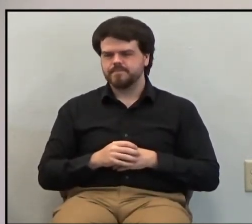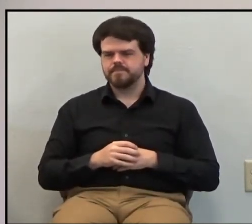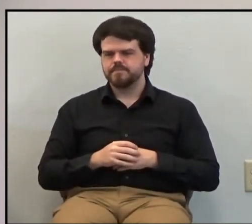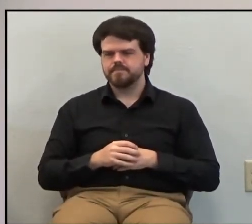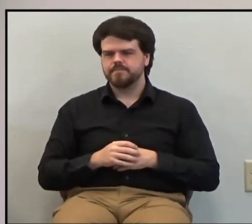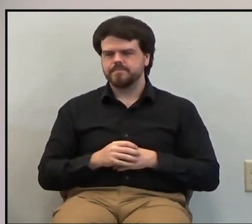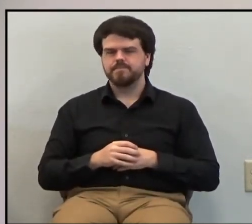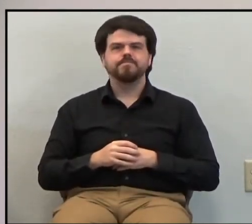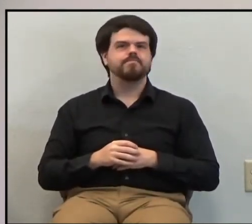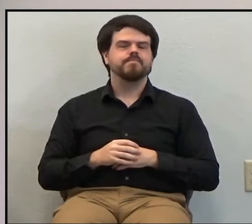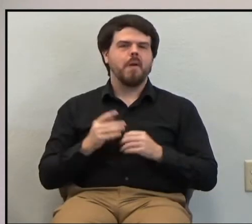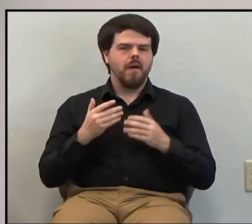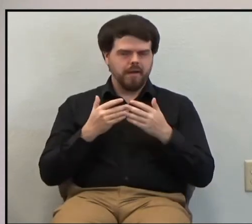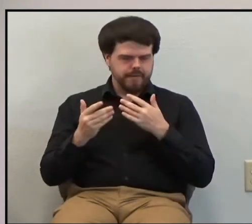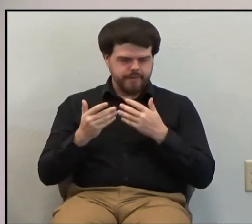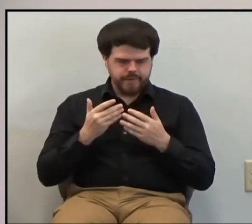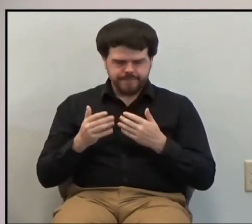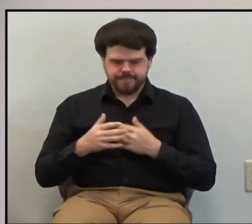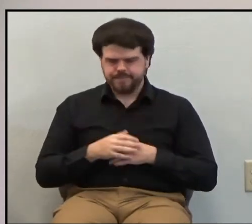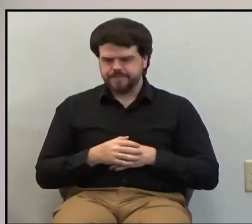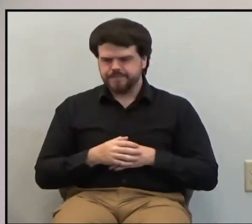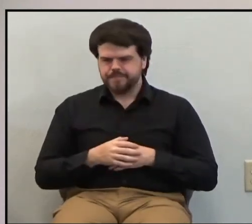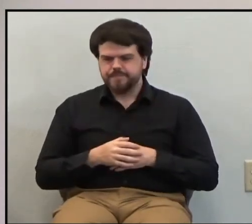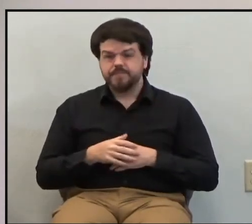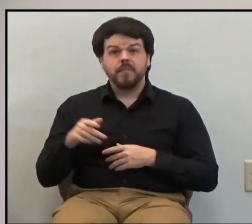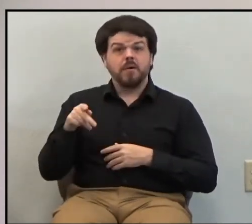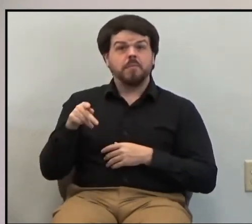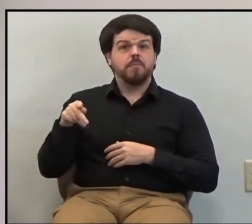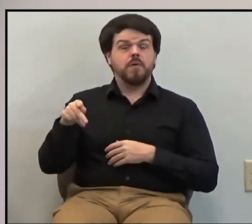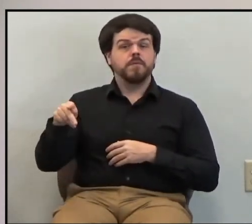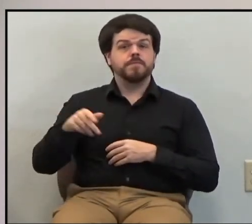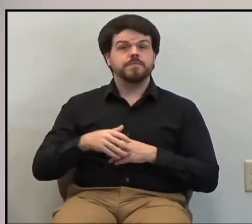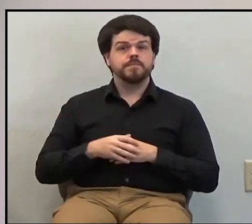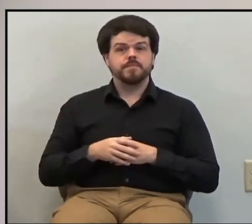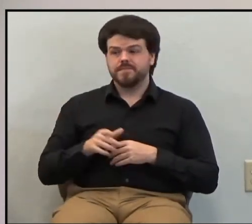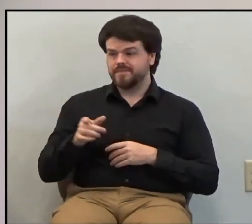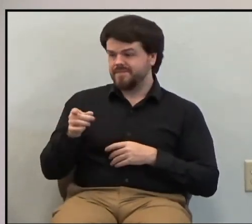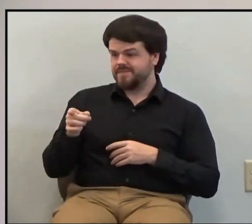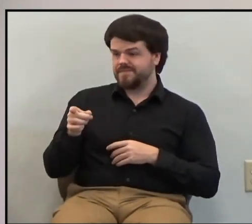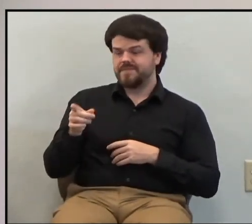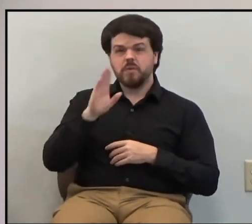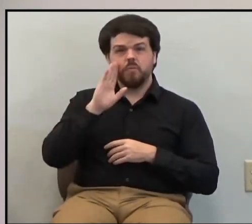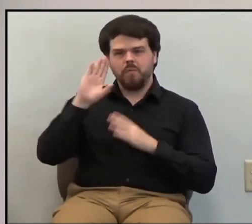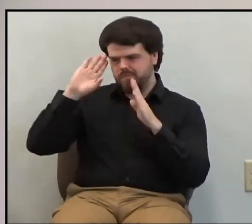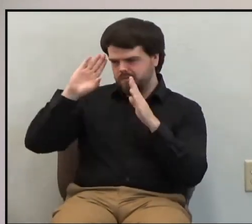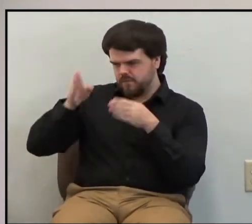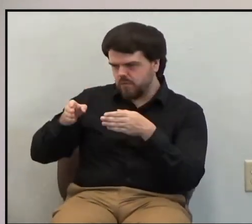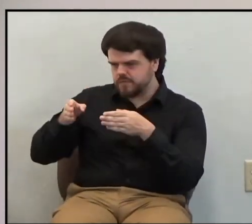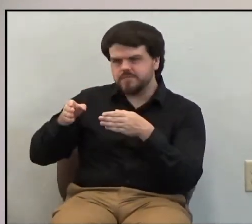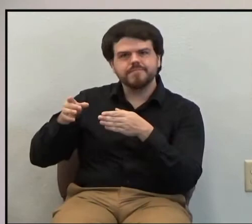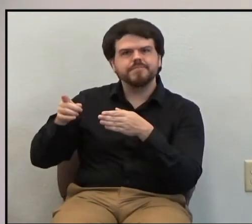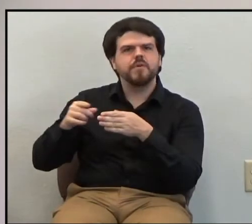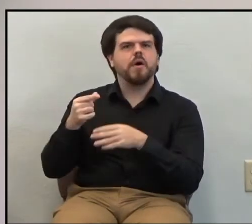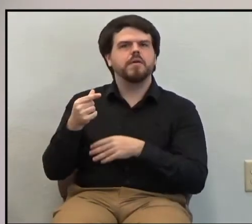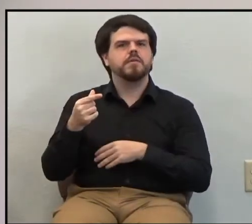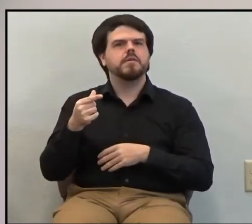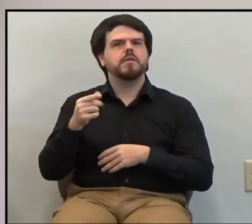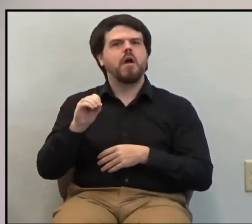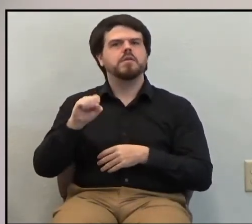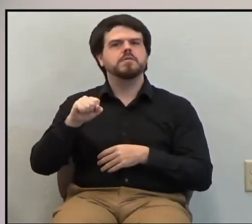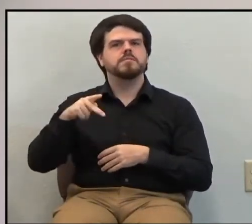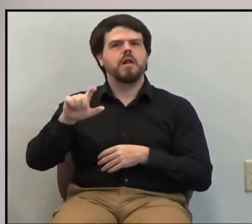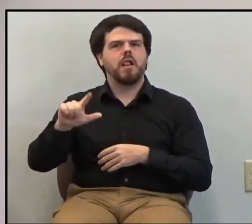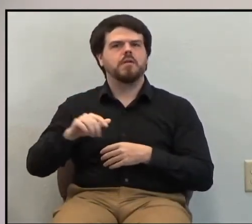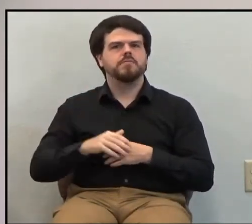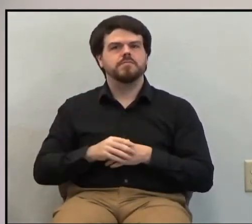But anyway, Paul gave himself to the cause of the gospel at the cost of